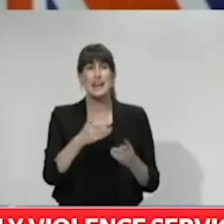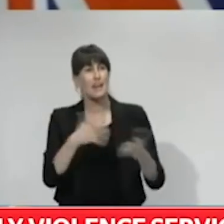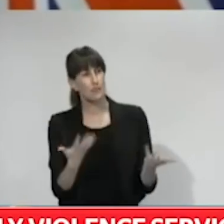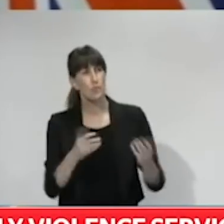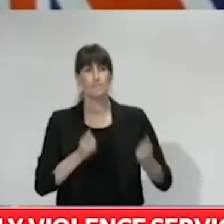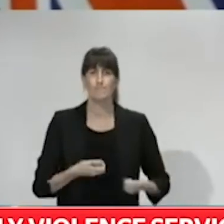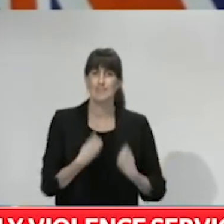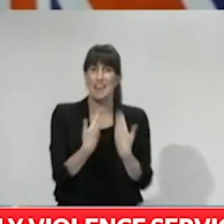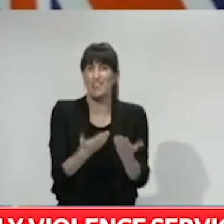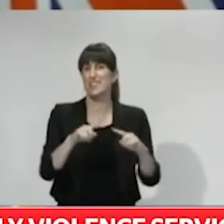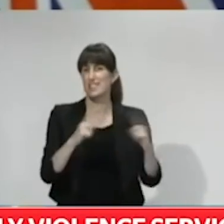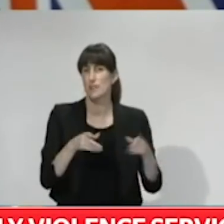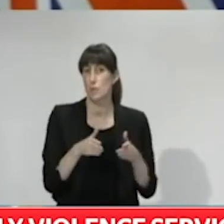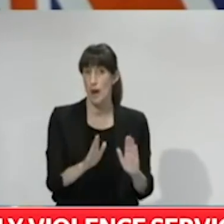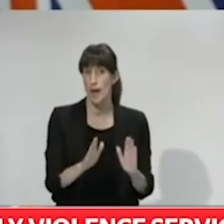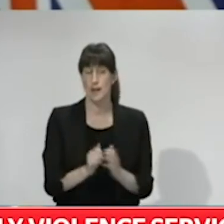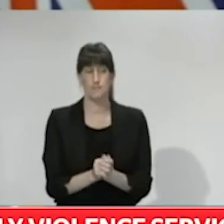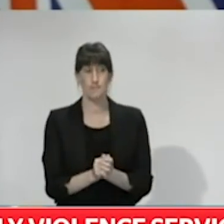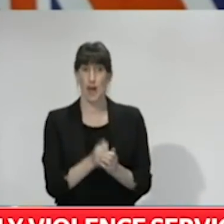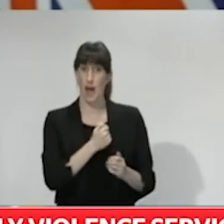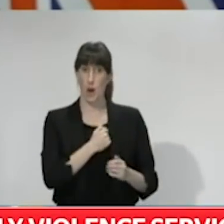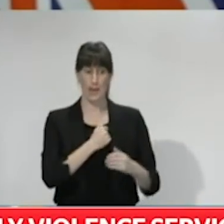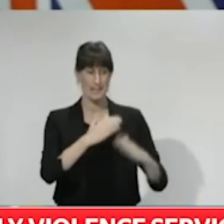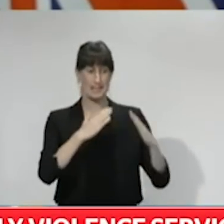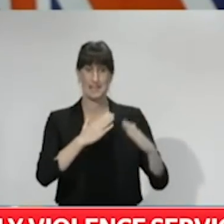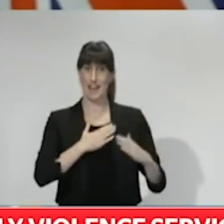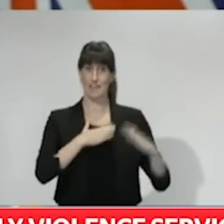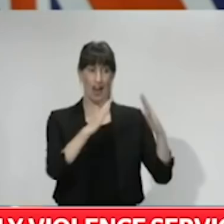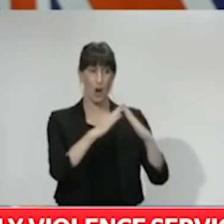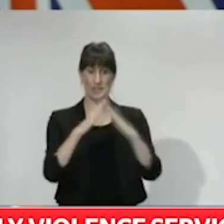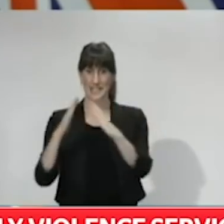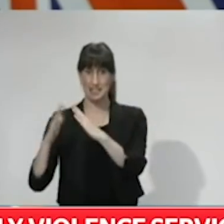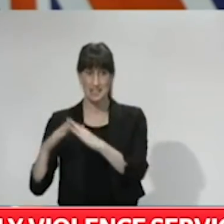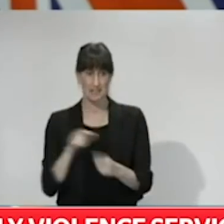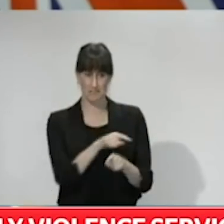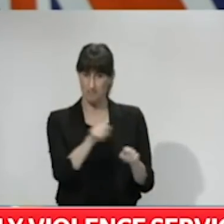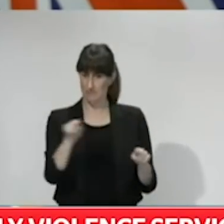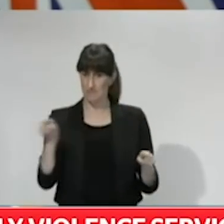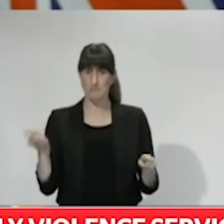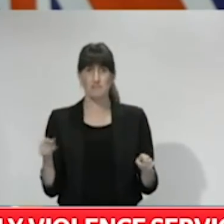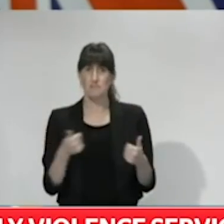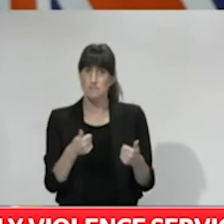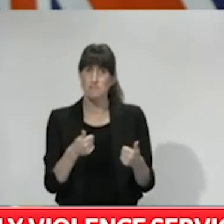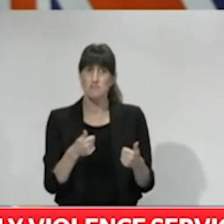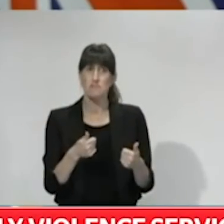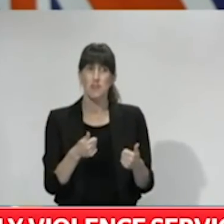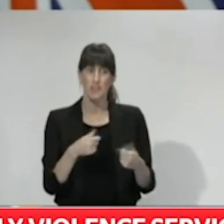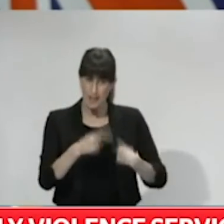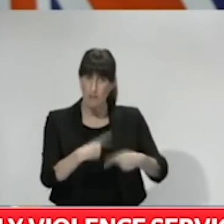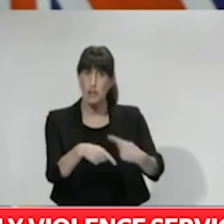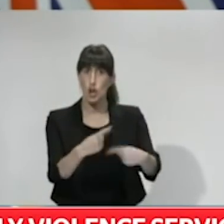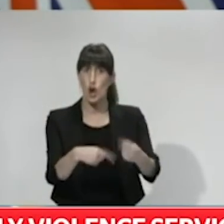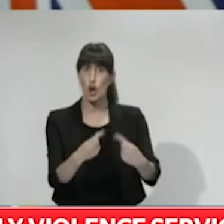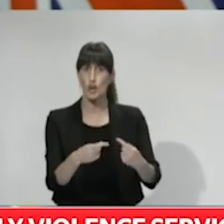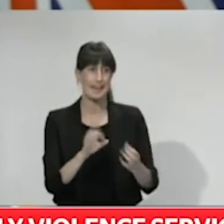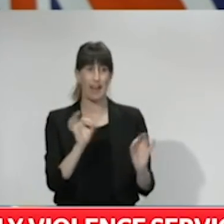I'm proud of the way refuges responded. There's no disruption whatsoever to the services we offered. And